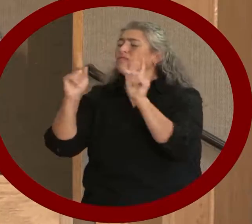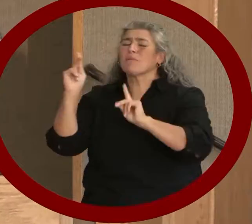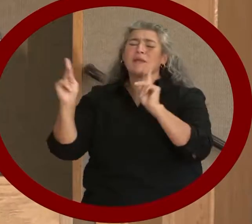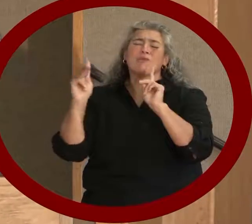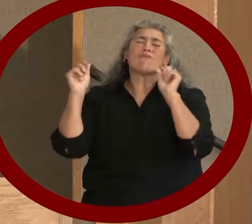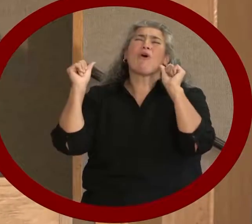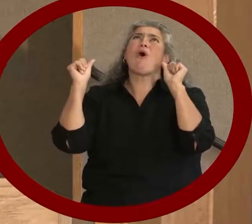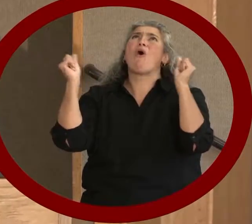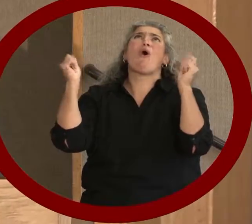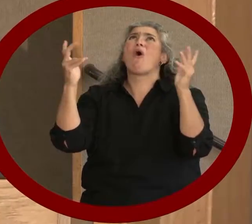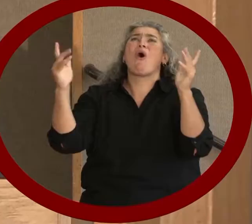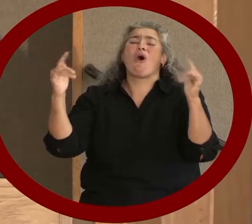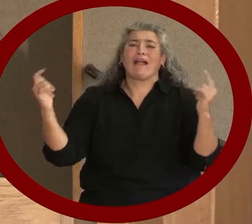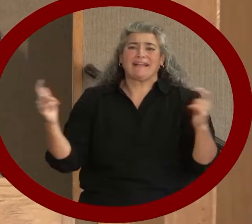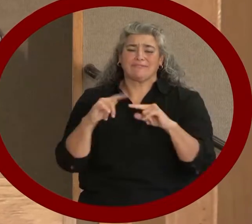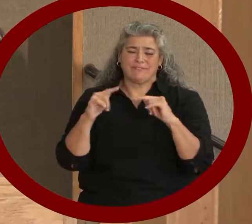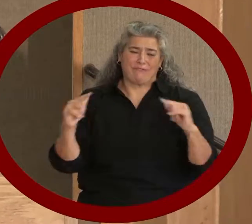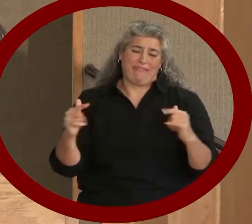things.